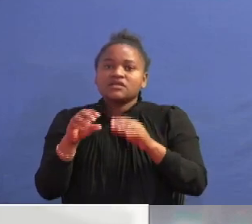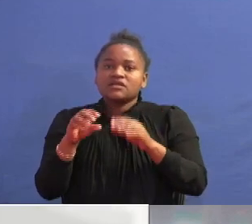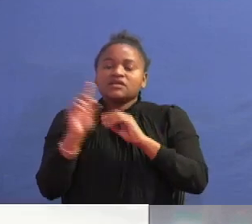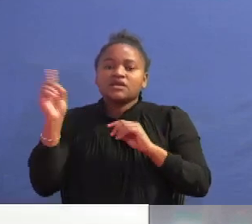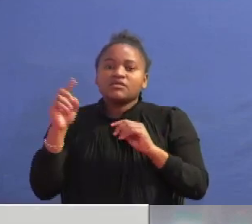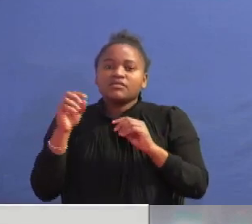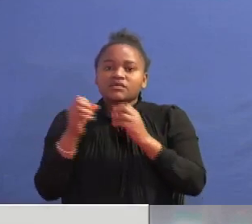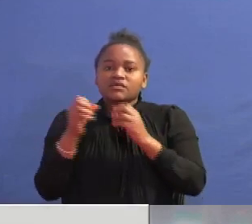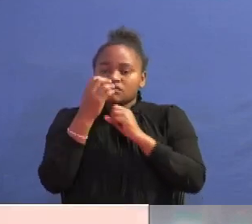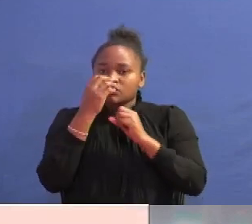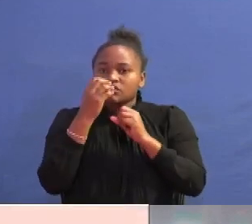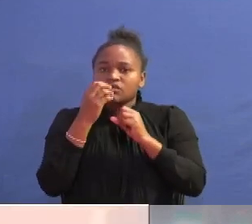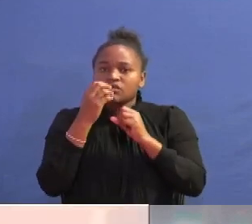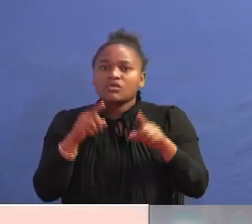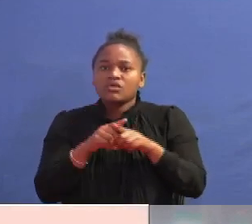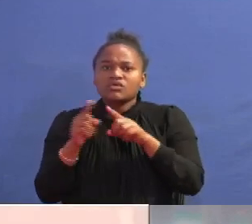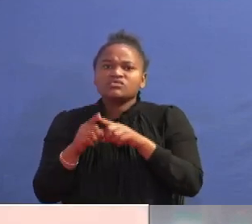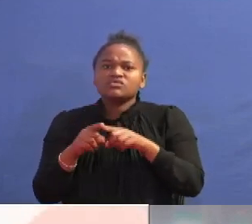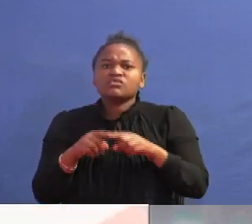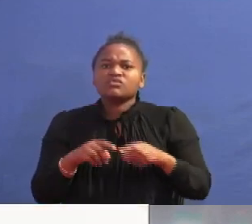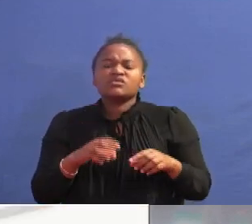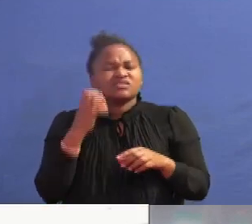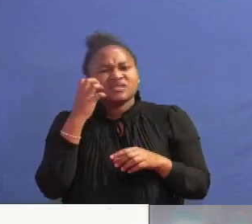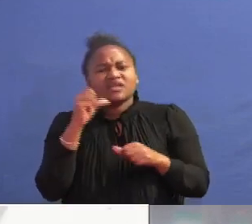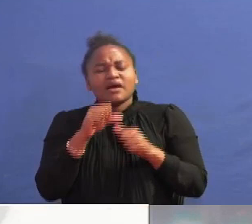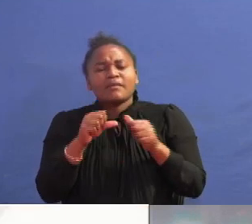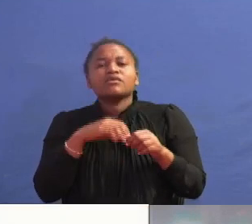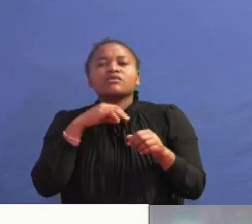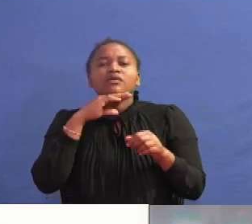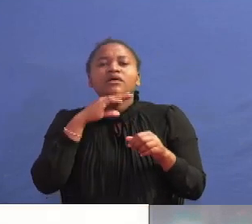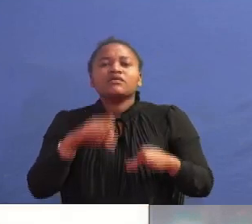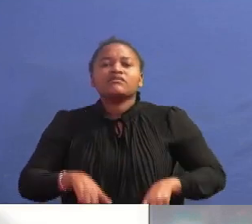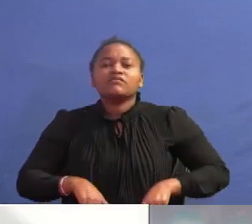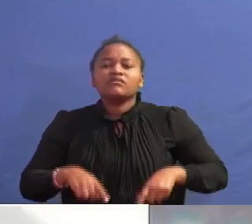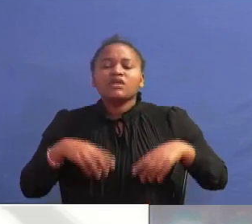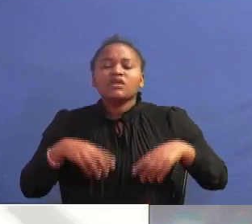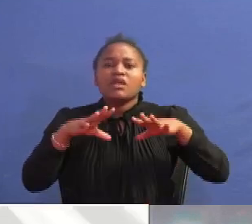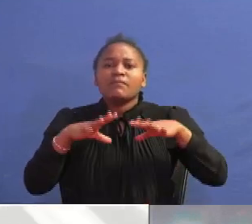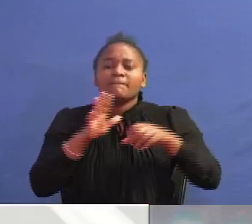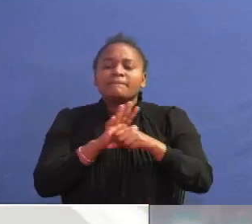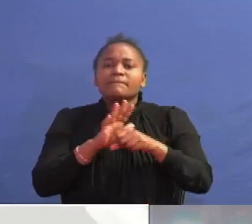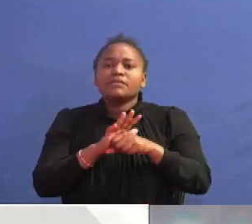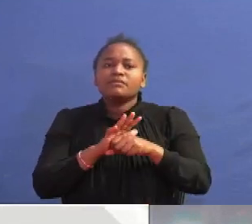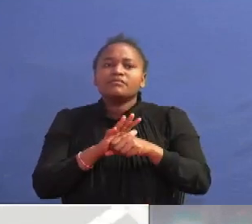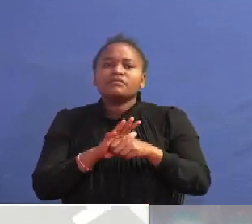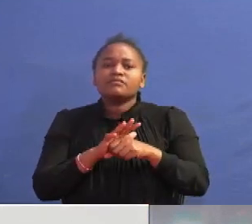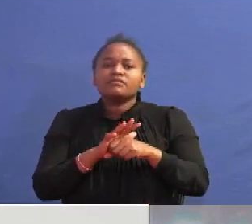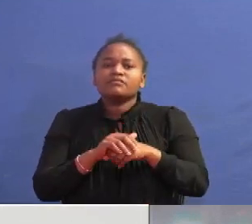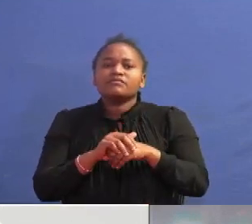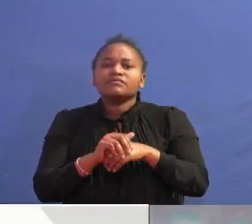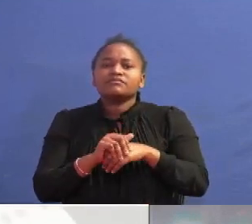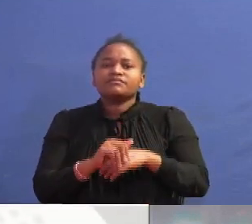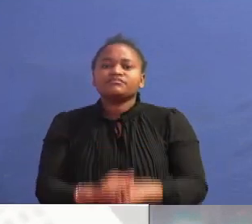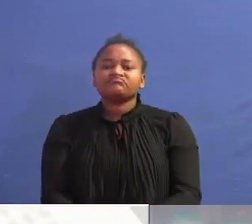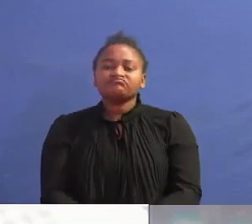Ruto father regretted the loss of lives and property occasioned by the El Nino phenomenon. Viveno Pio is on